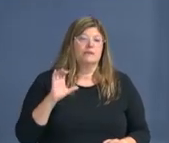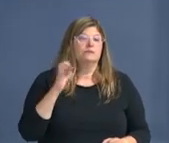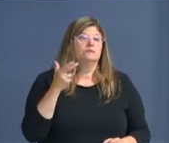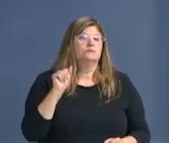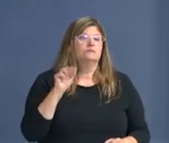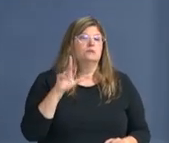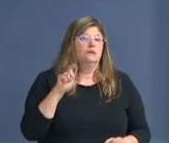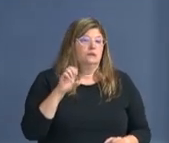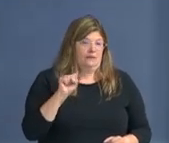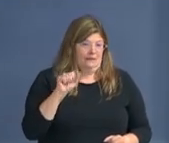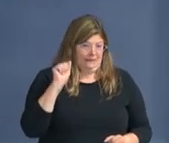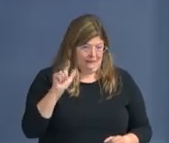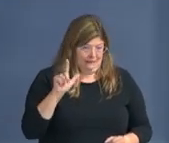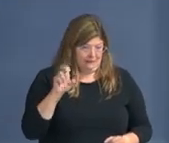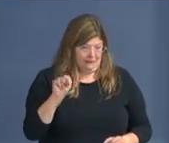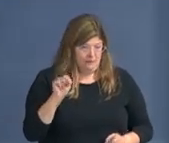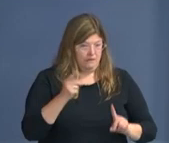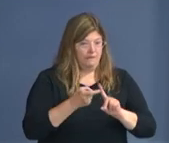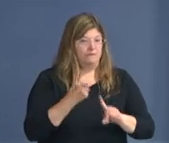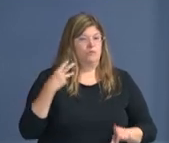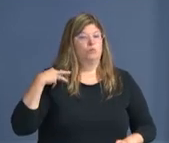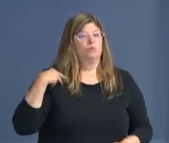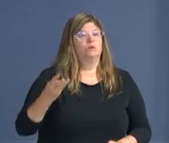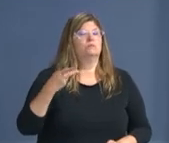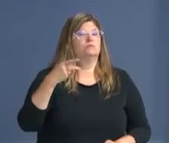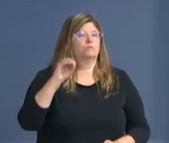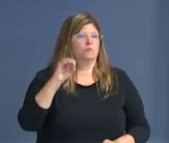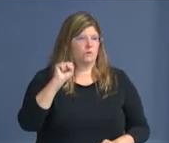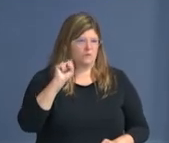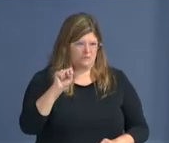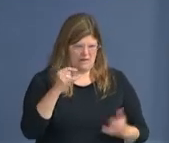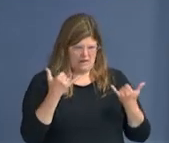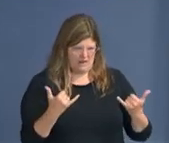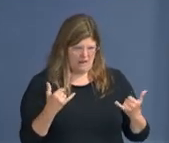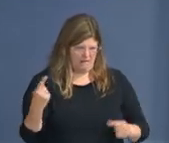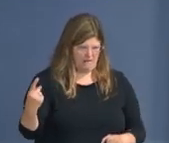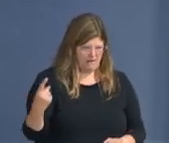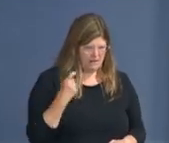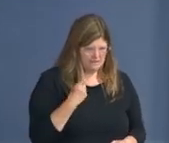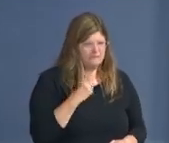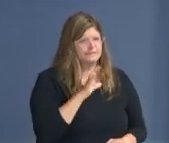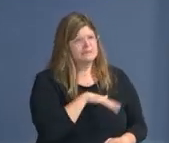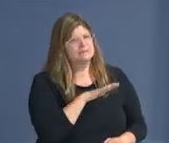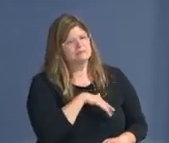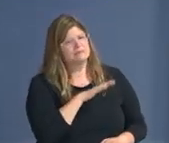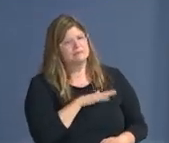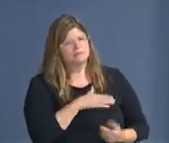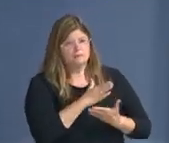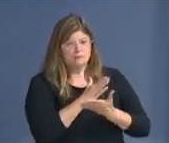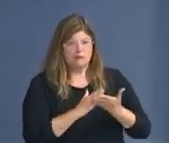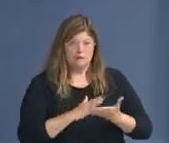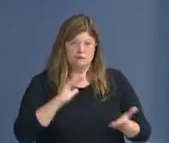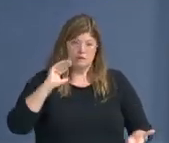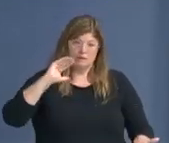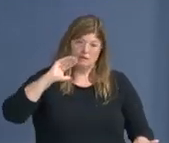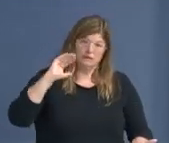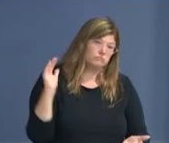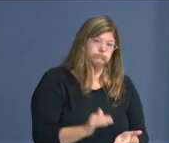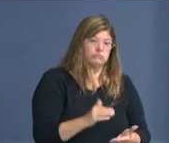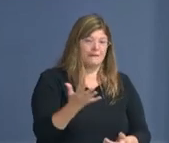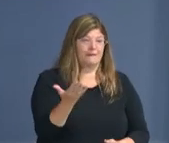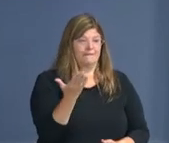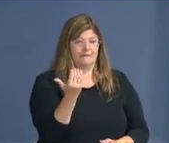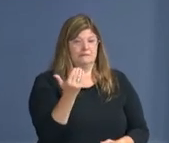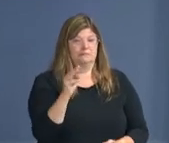comment until you saw it. He reduced it by $15 million. And then yesterday put out a thread on Twitter